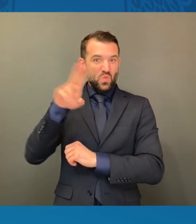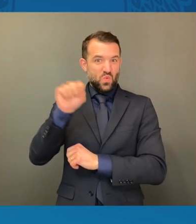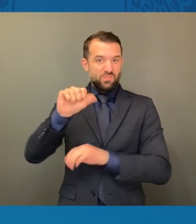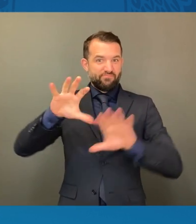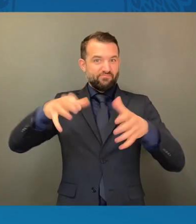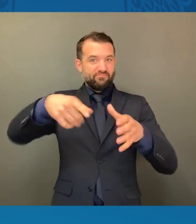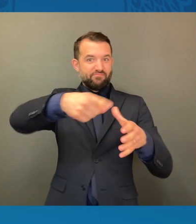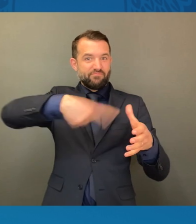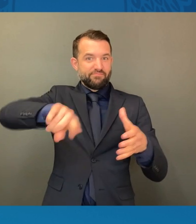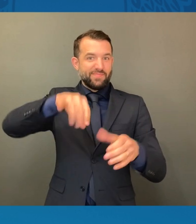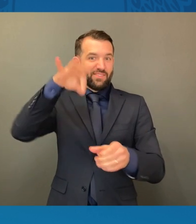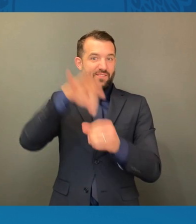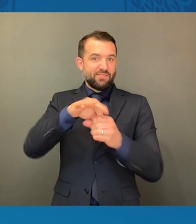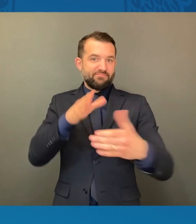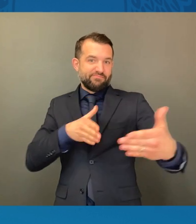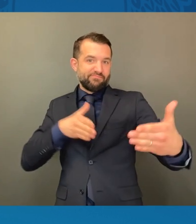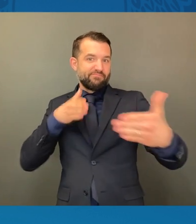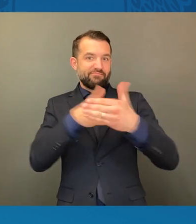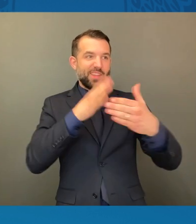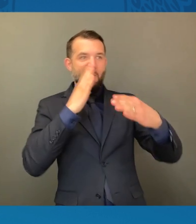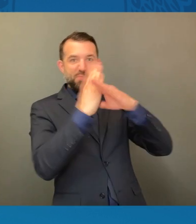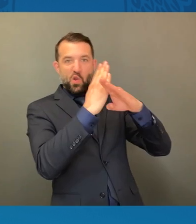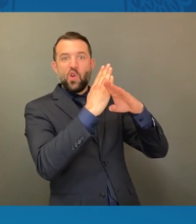passage of this law.